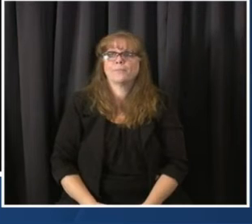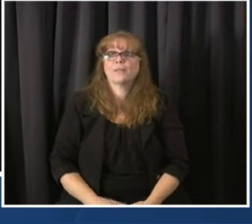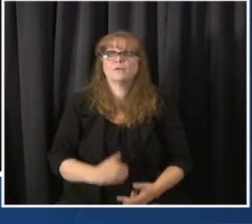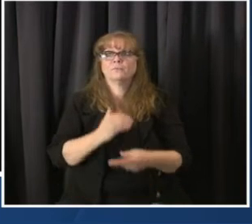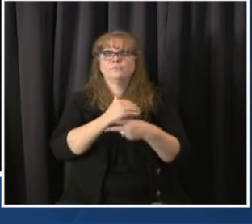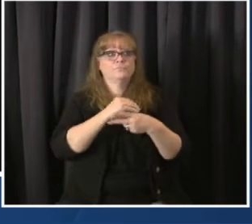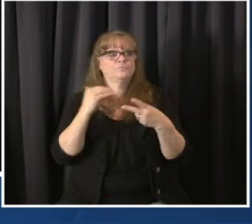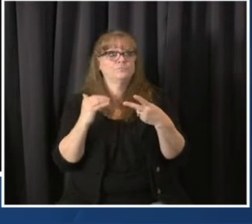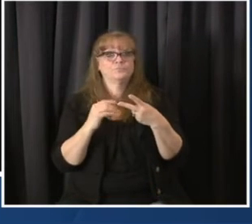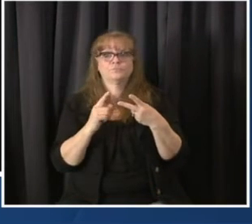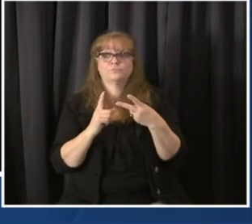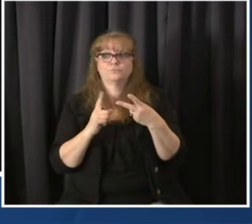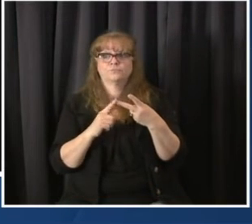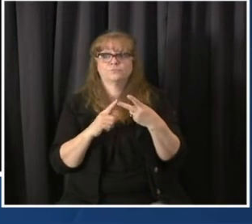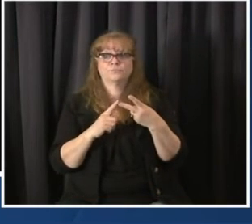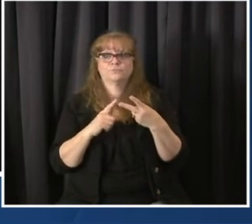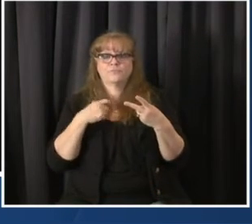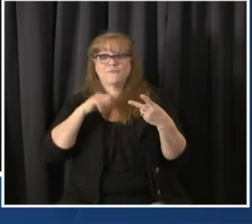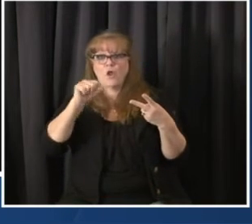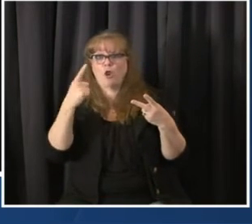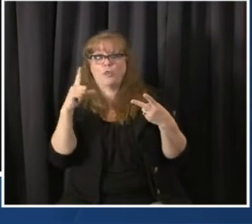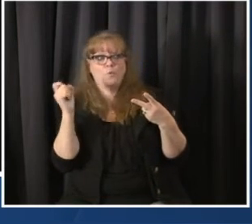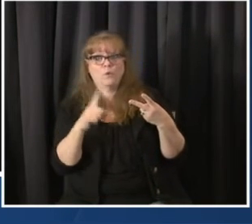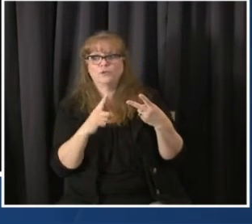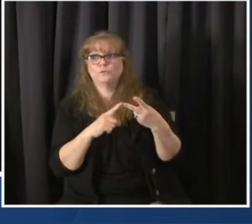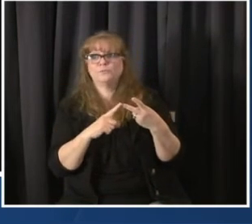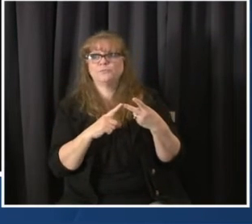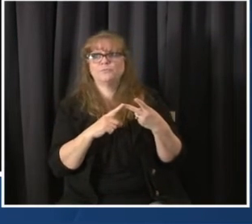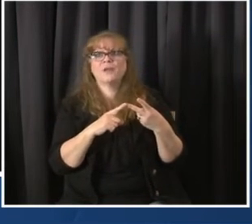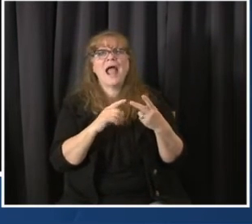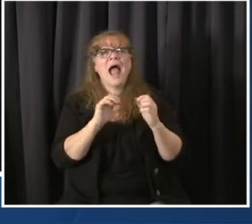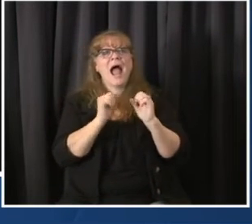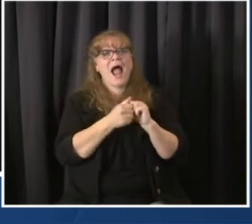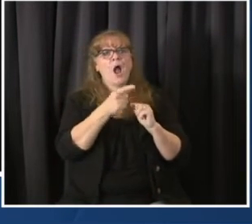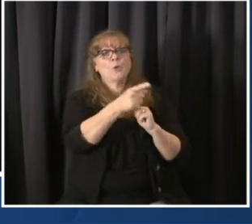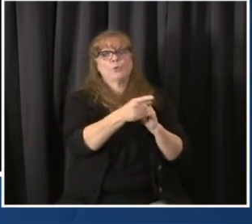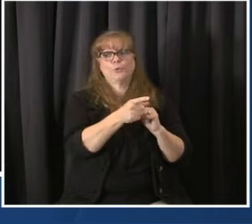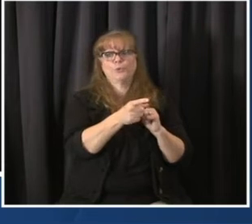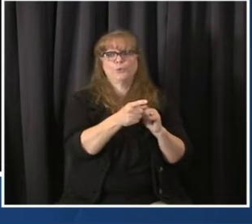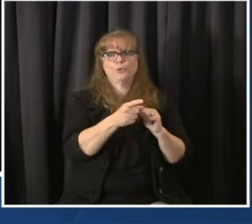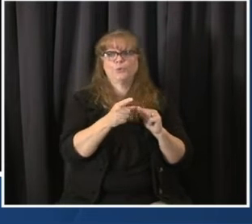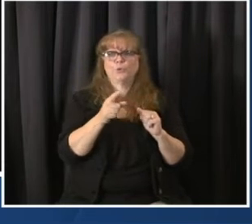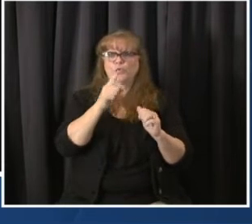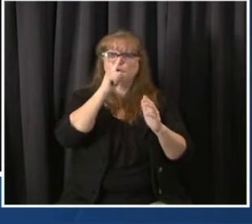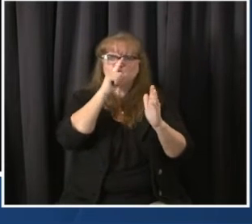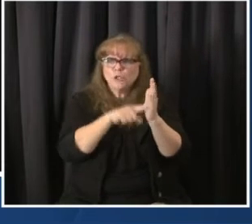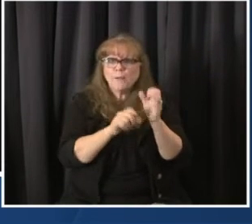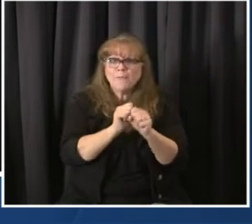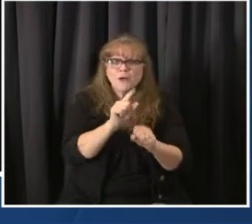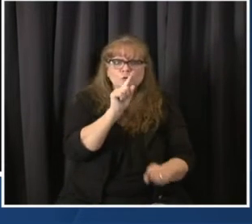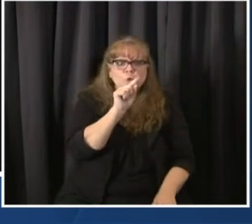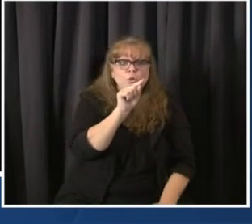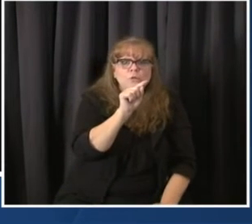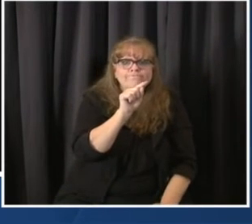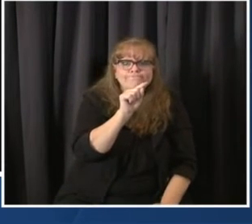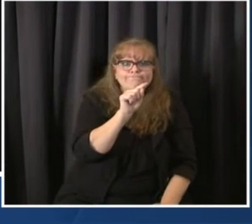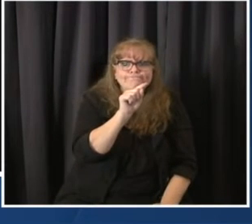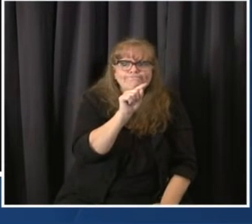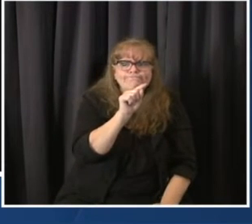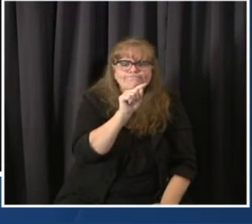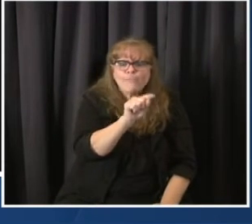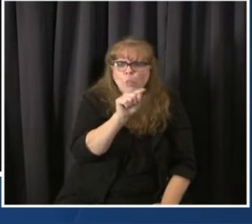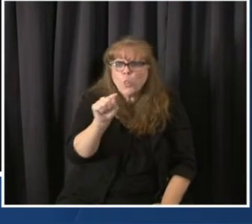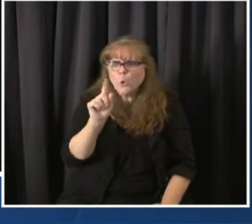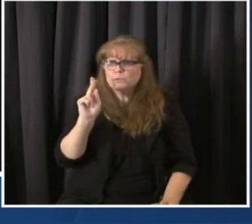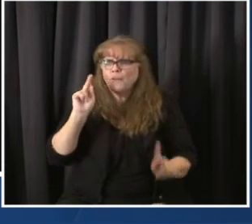you ensure that those folks who aren't in tune, aren't online, haven't gone to a hospital, show up at these vaccination sites and know about